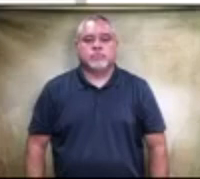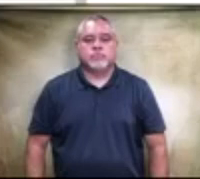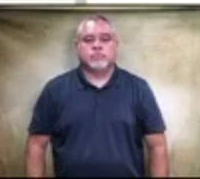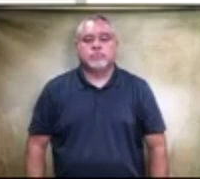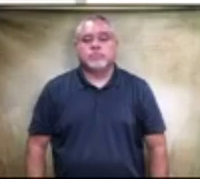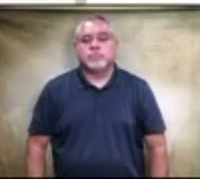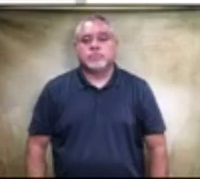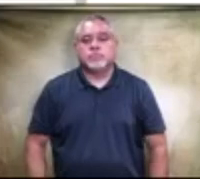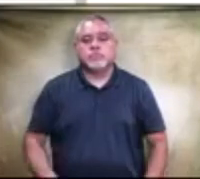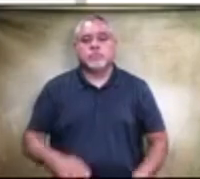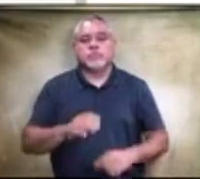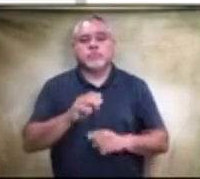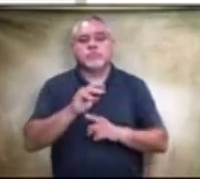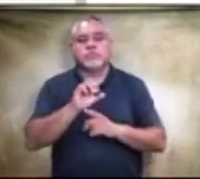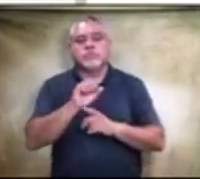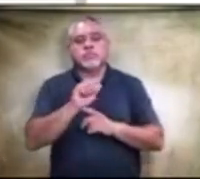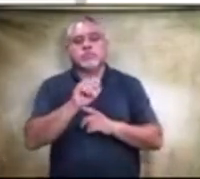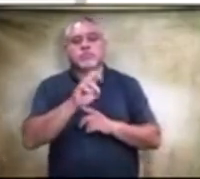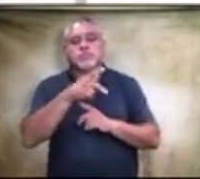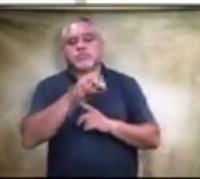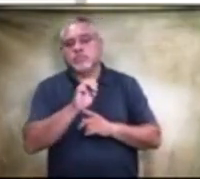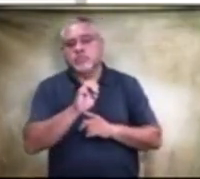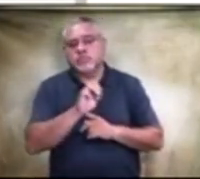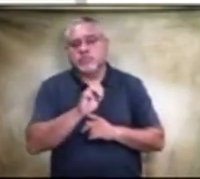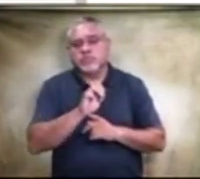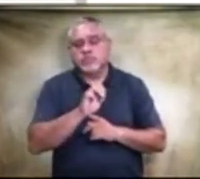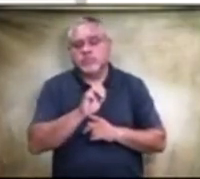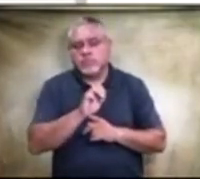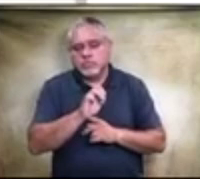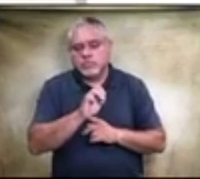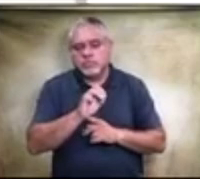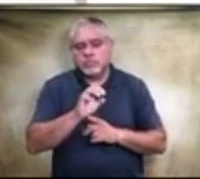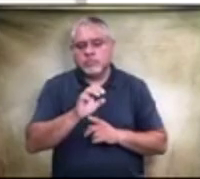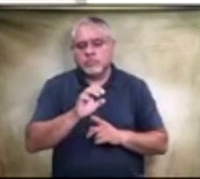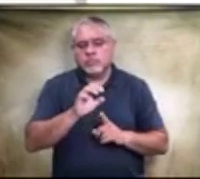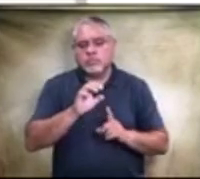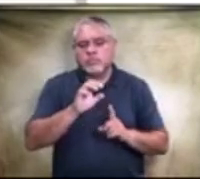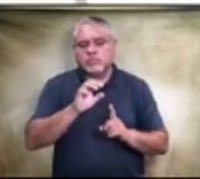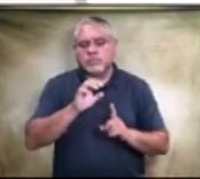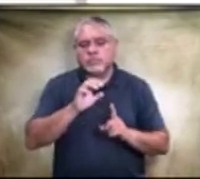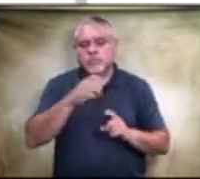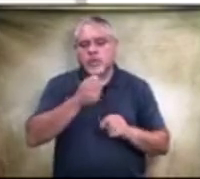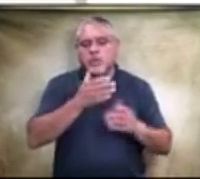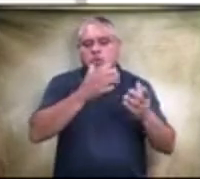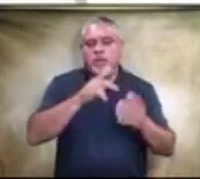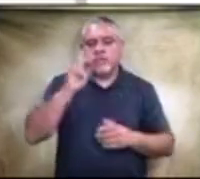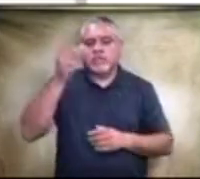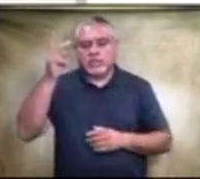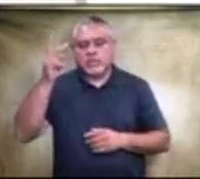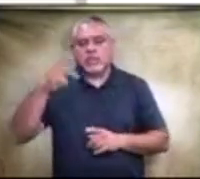Mr. Samaripa, Mr. Samaripa has made a motion. Do I have a second? I'll second.